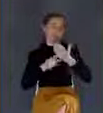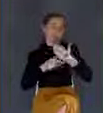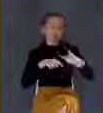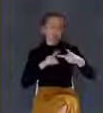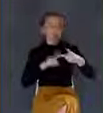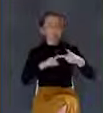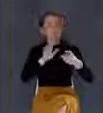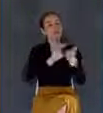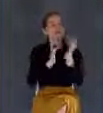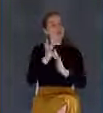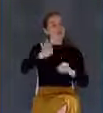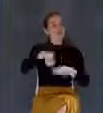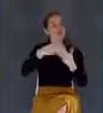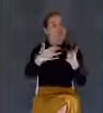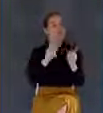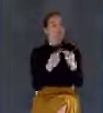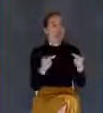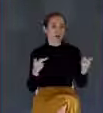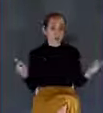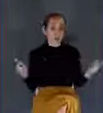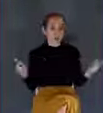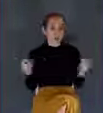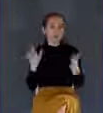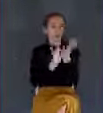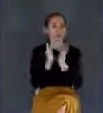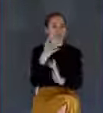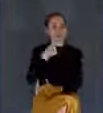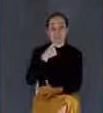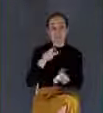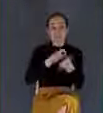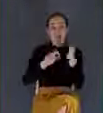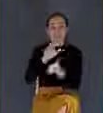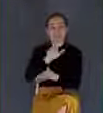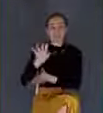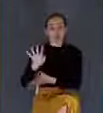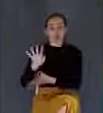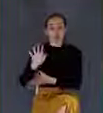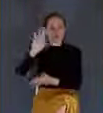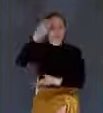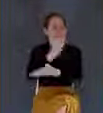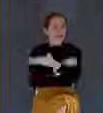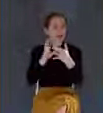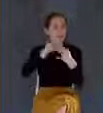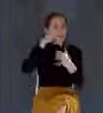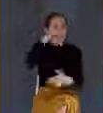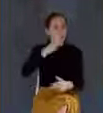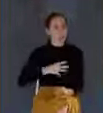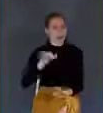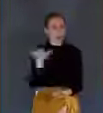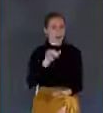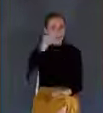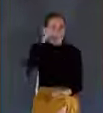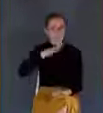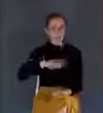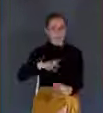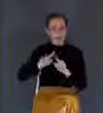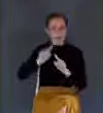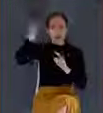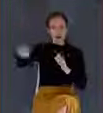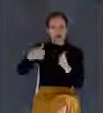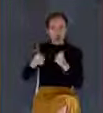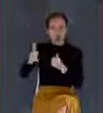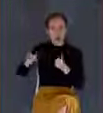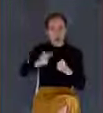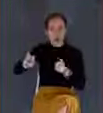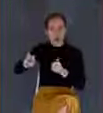34. For the Son of Man is as a man taking a far journey who left his house and gave authority to his servants and to every